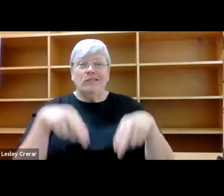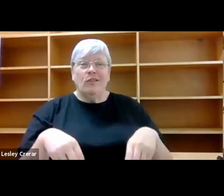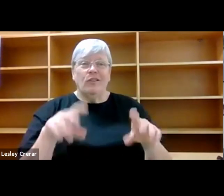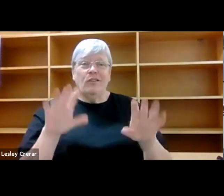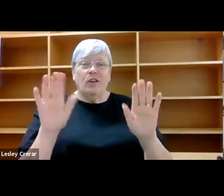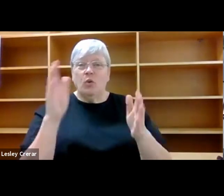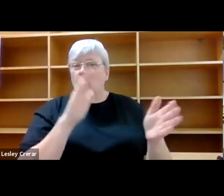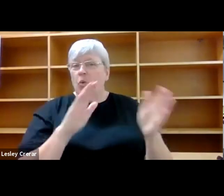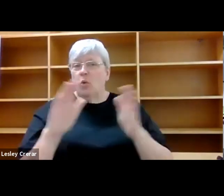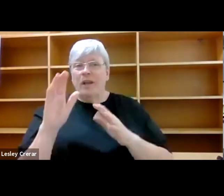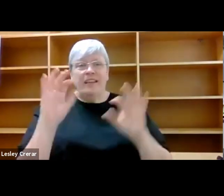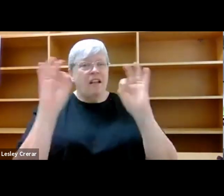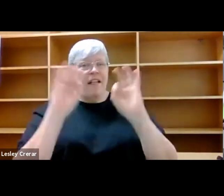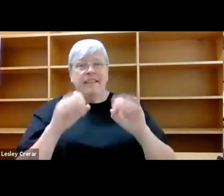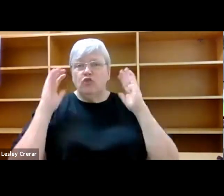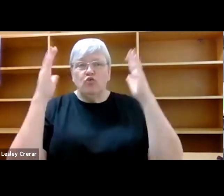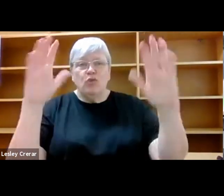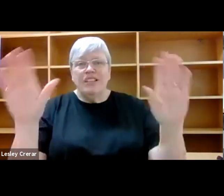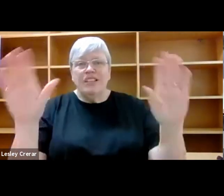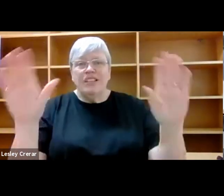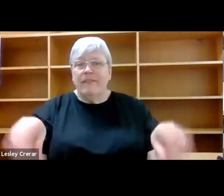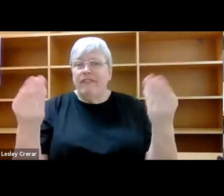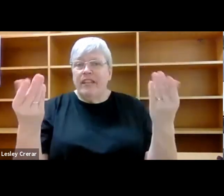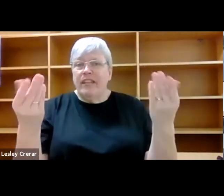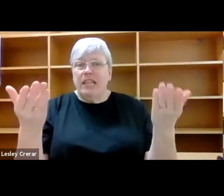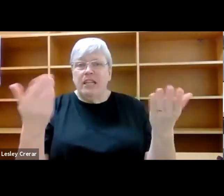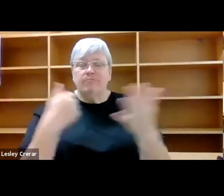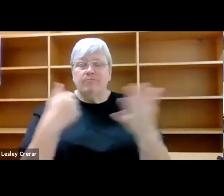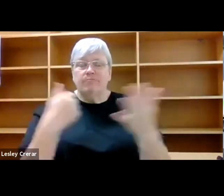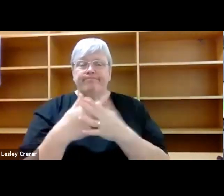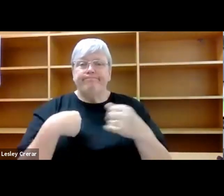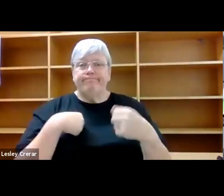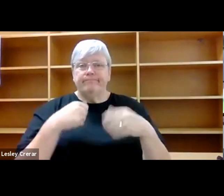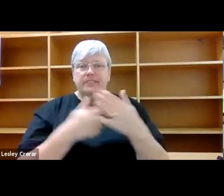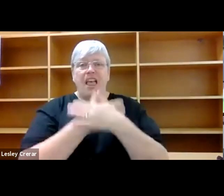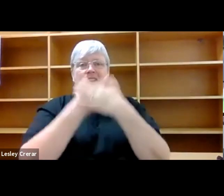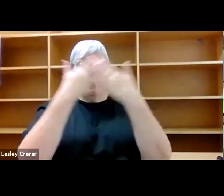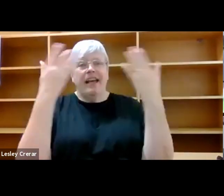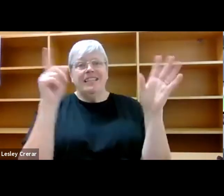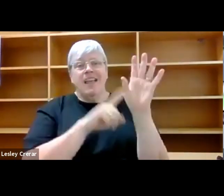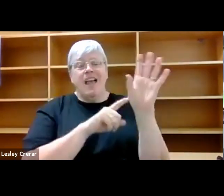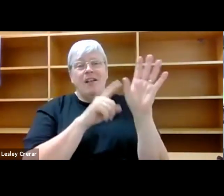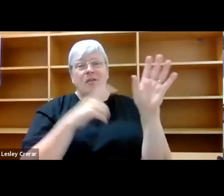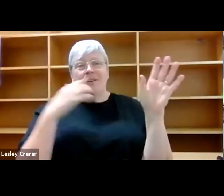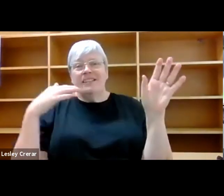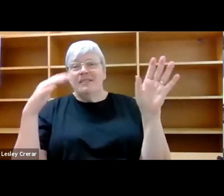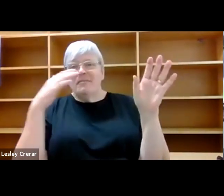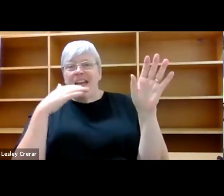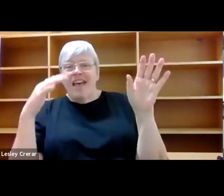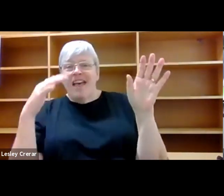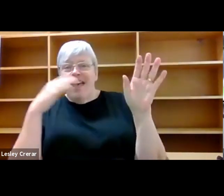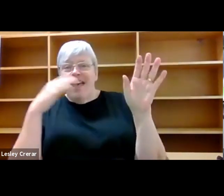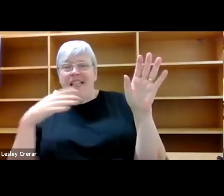and there were no trees. The light was yellow, and the only smell was that of the chou tofu my mother missed most after leaving Taiwan.